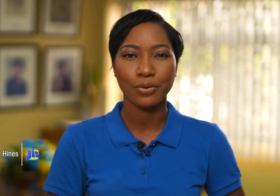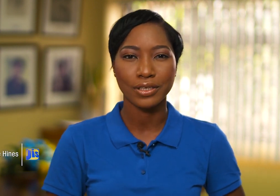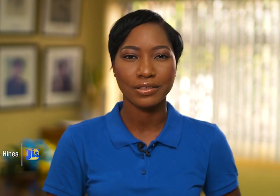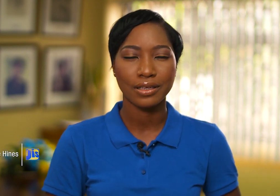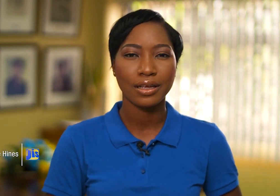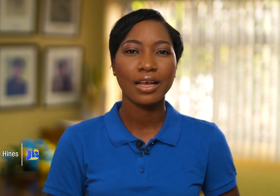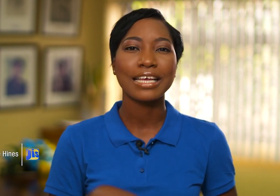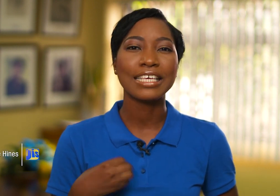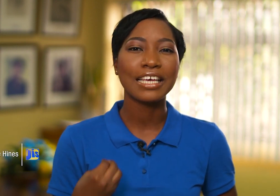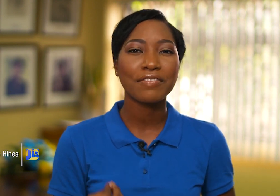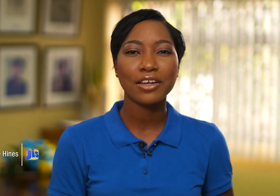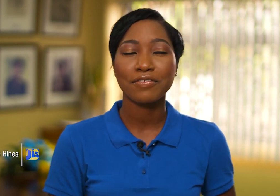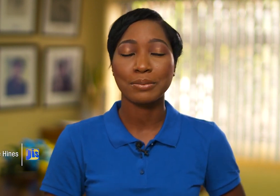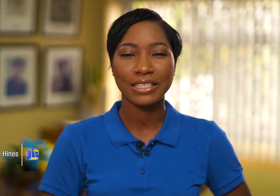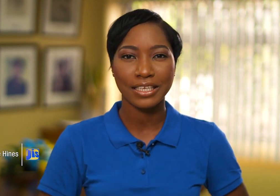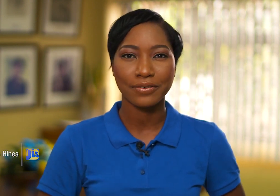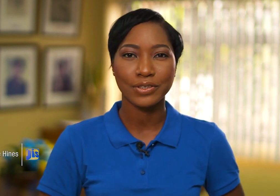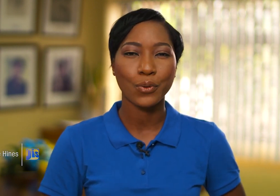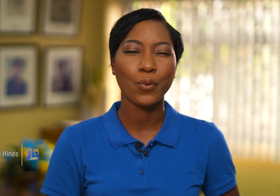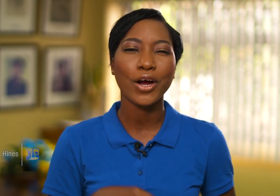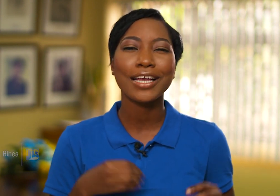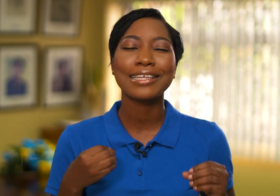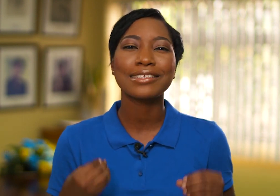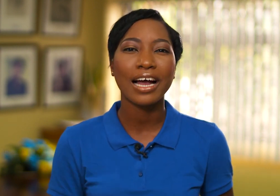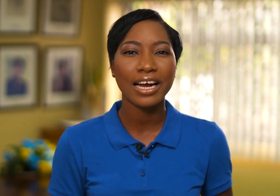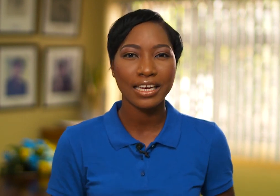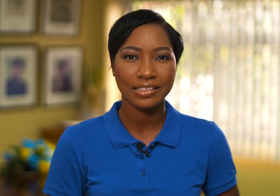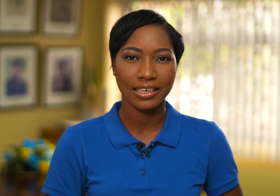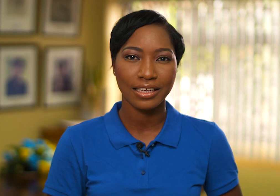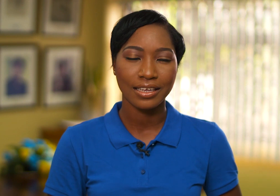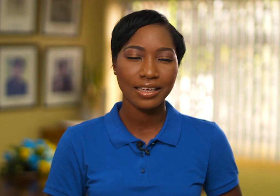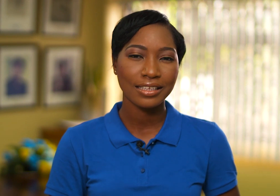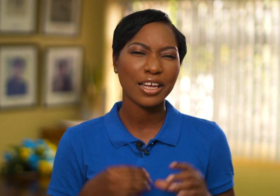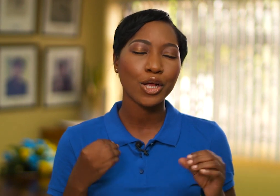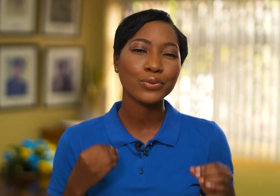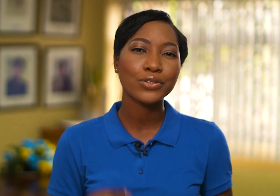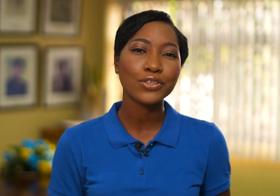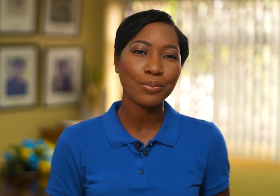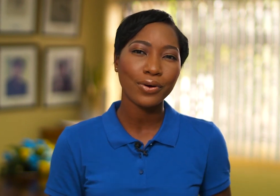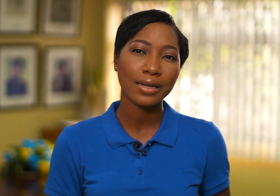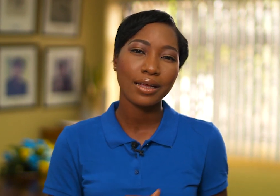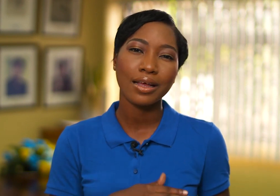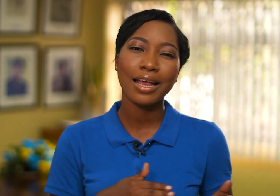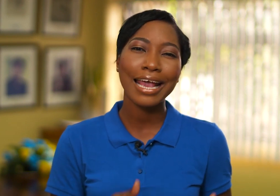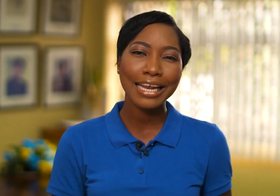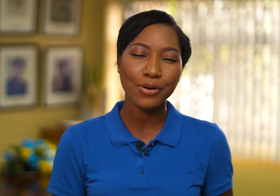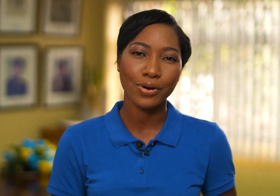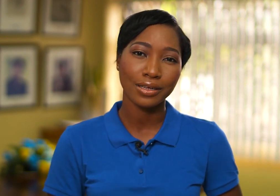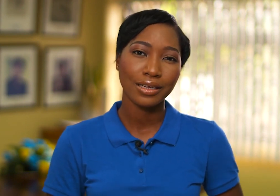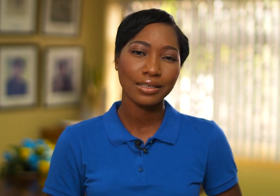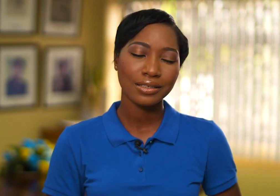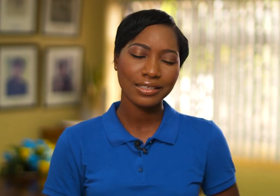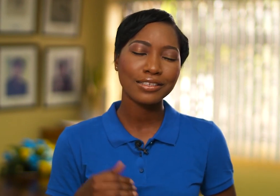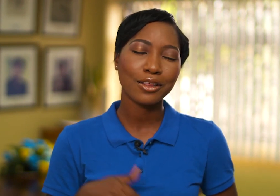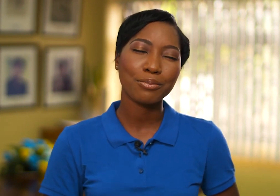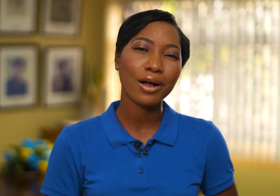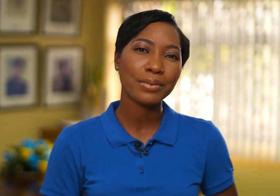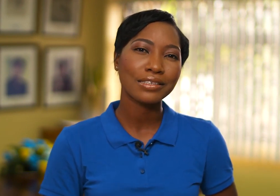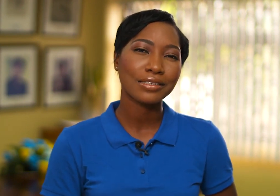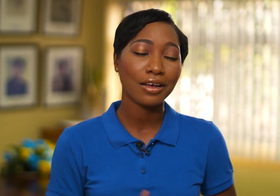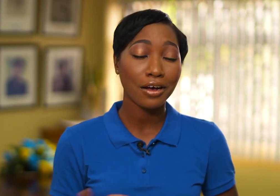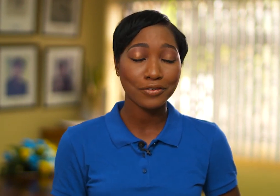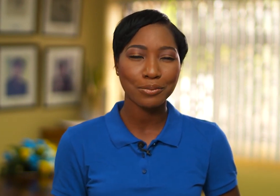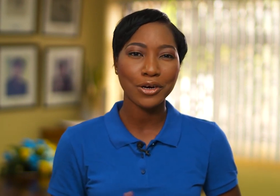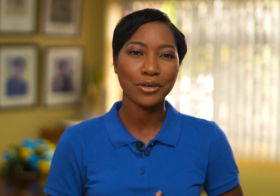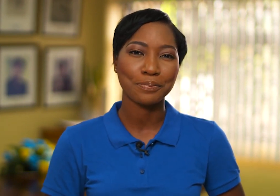grueling hours, giving of themselves, working tirelessly to allow someone, anyone, to see into the